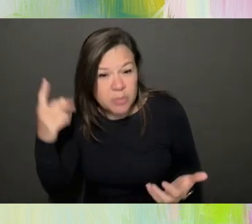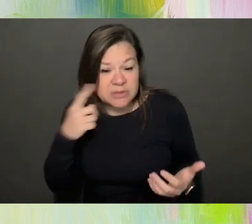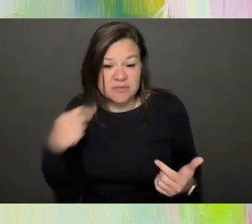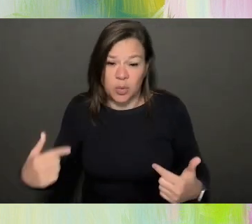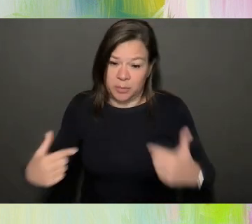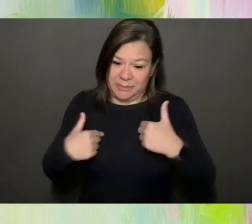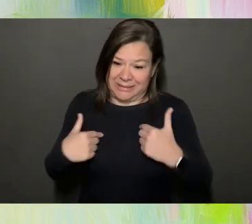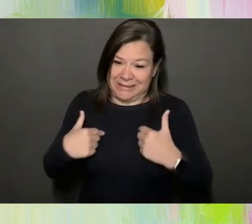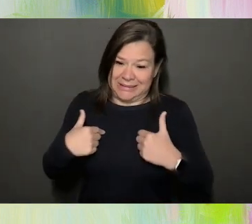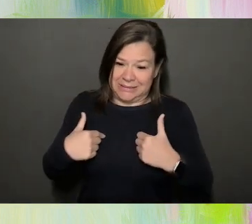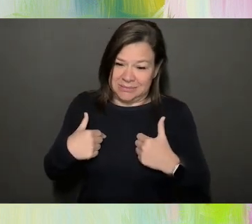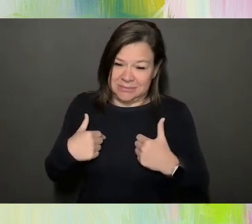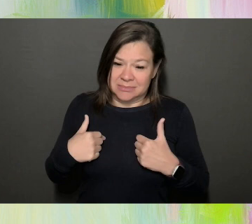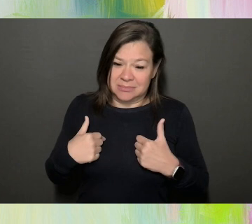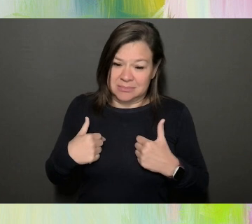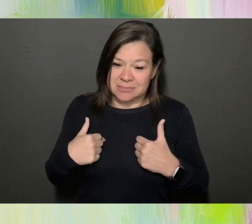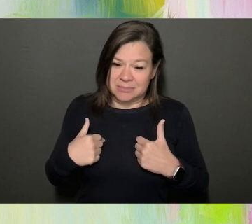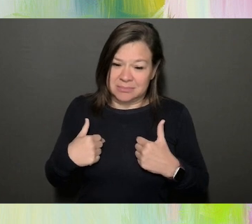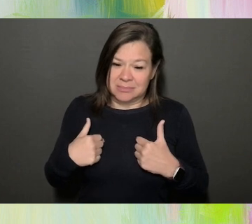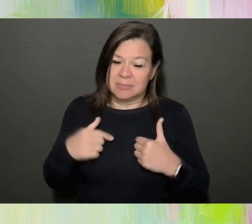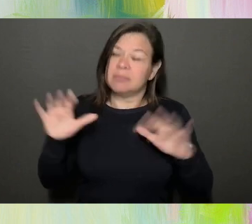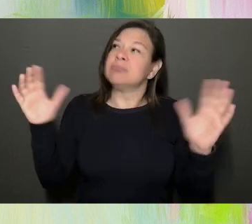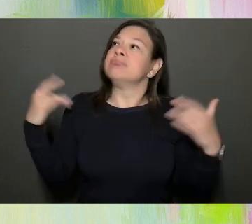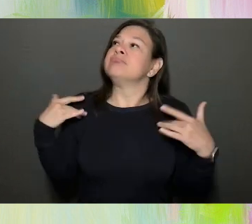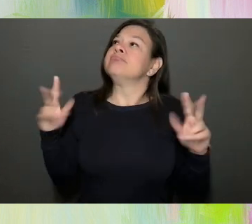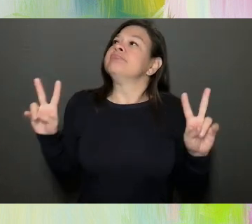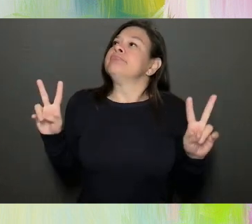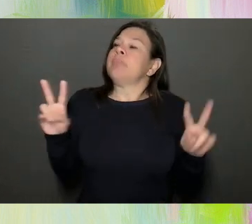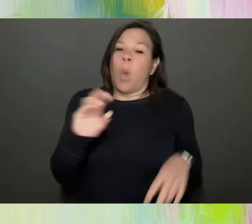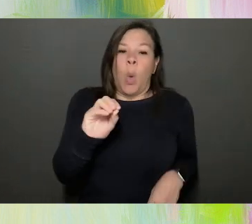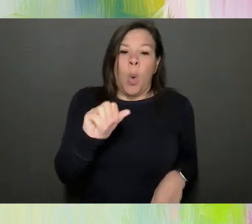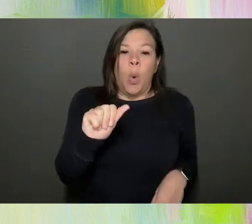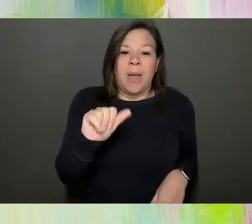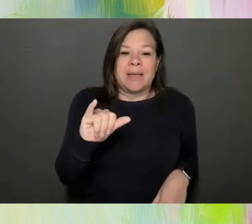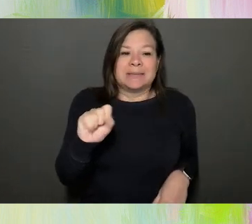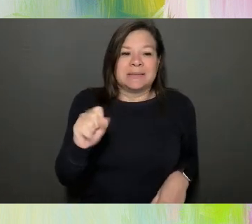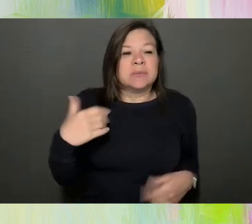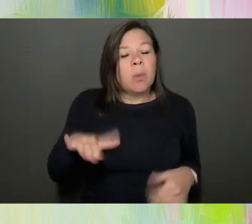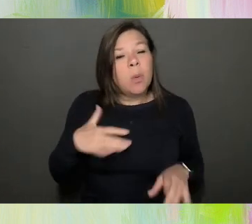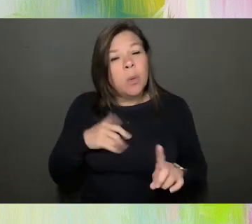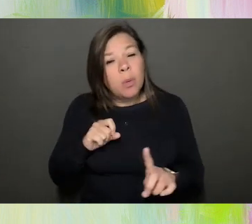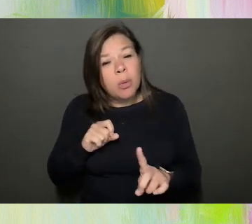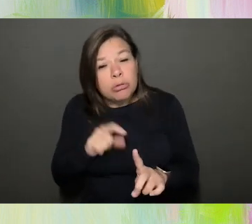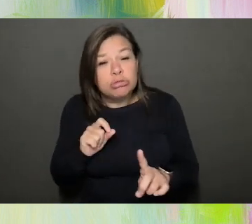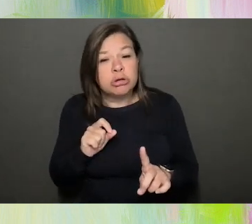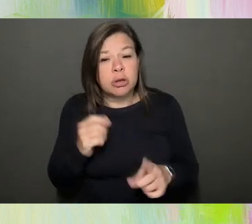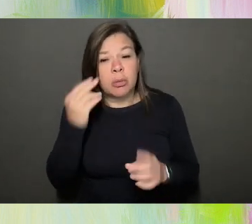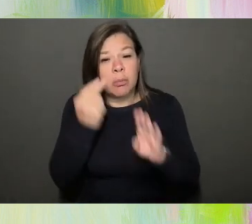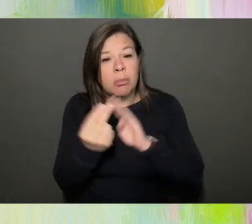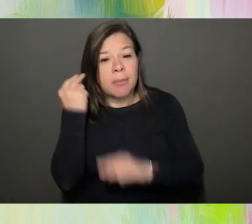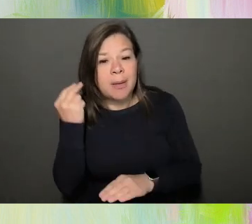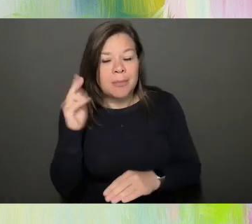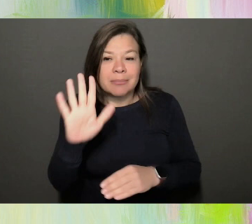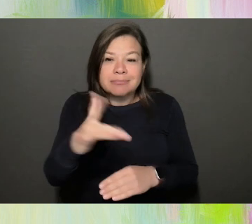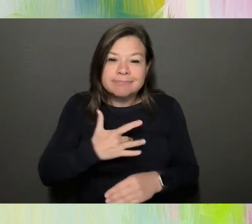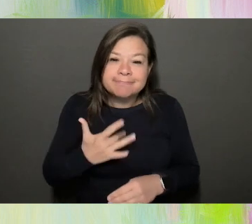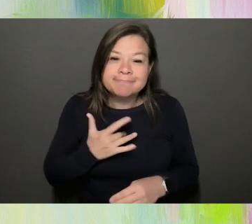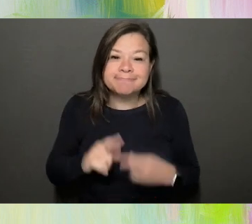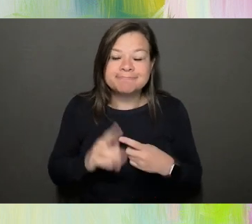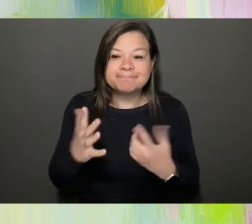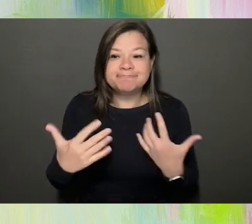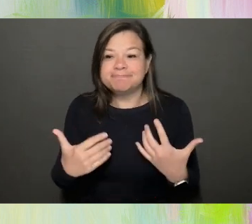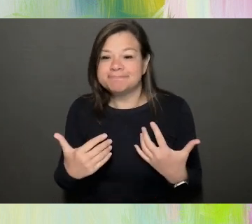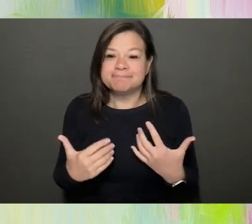So imagine like this is, it's triggering all these memories of how he was dealing with the pain of like, you know,